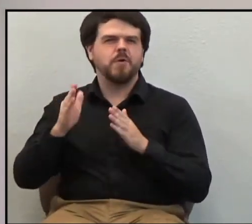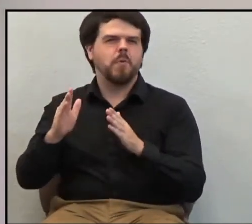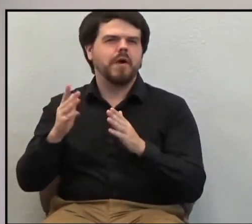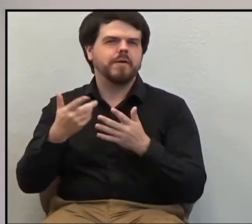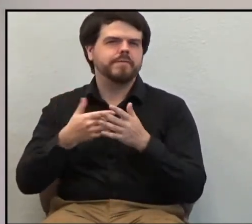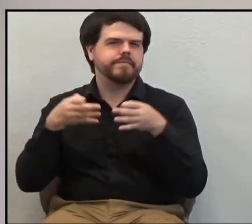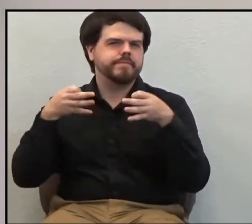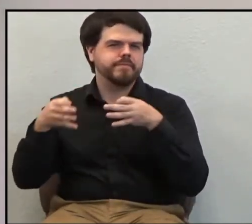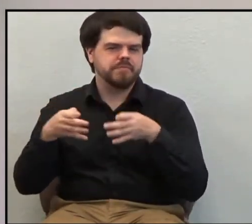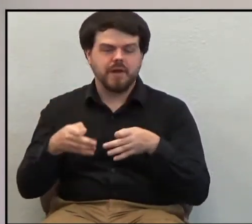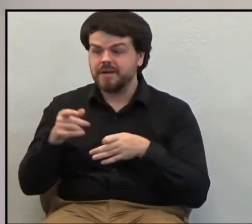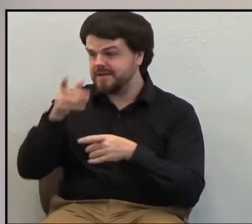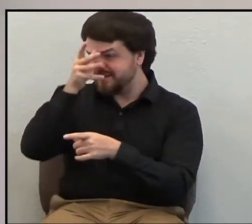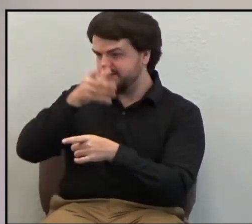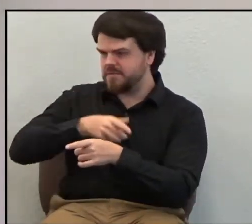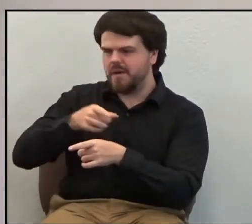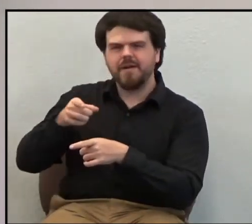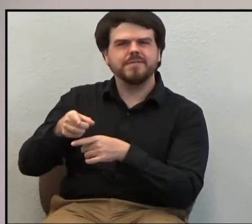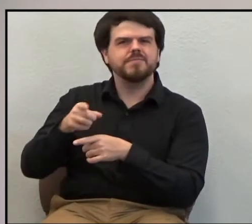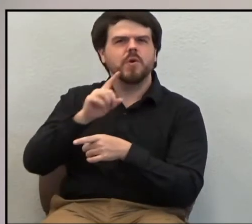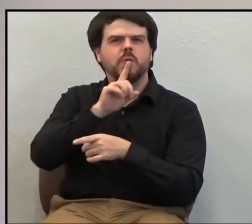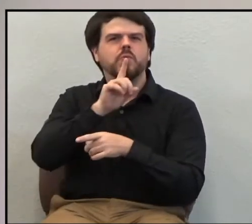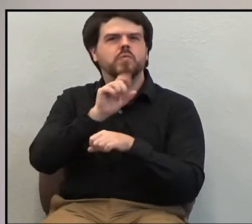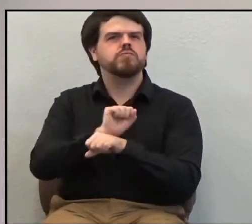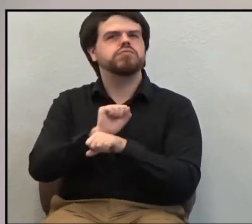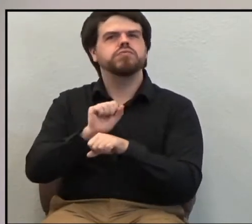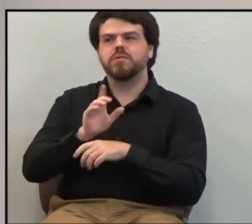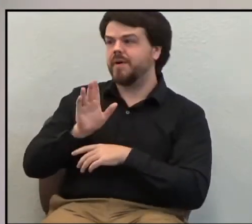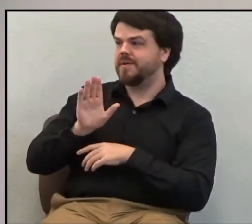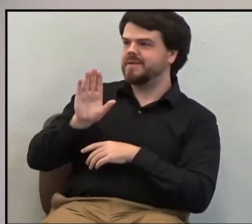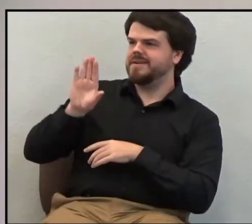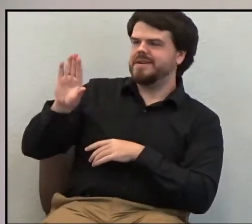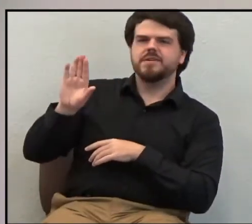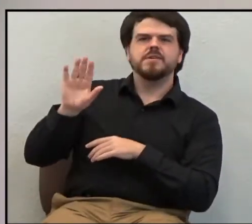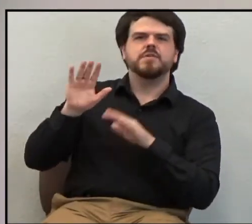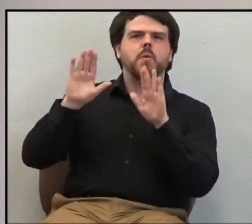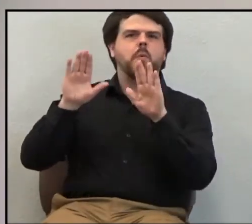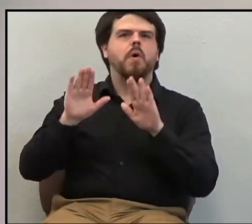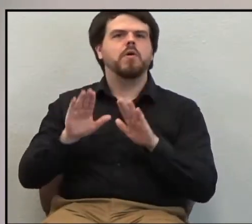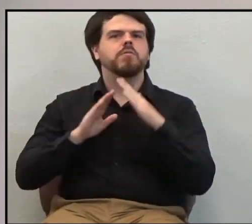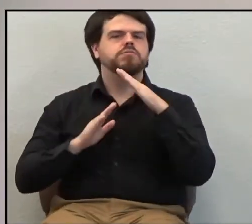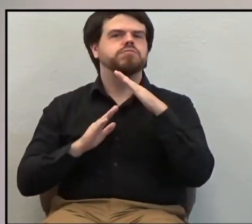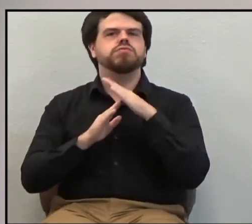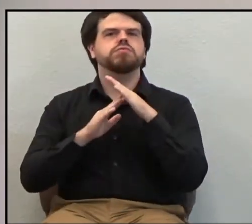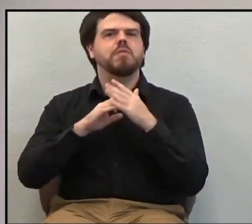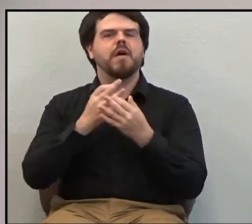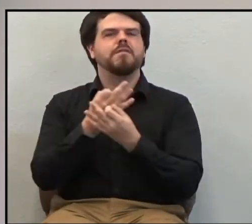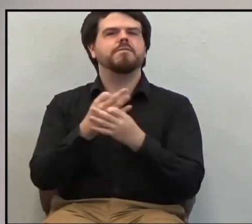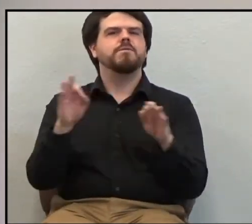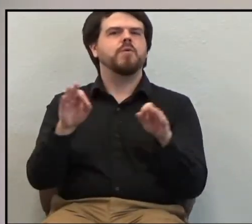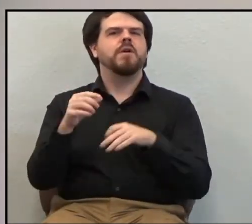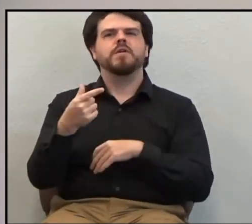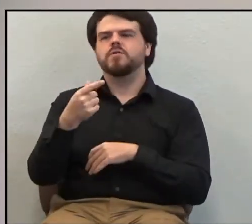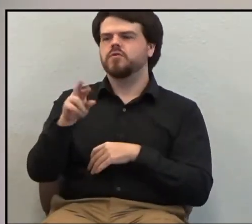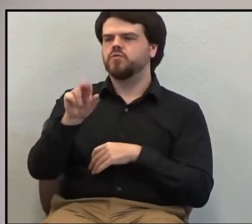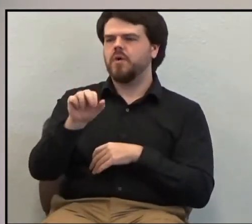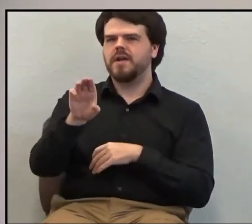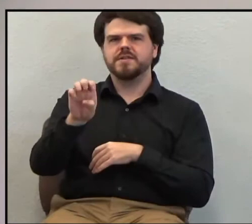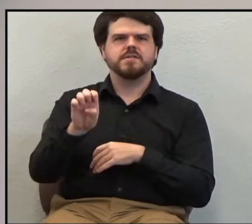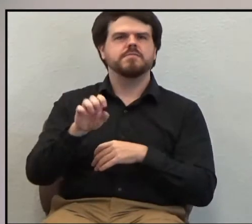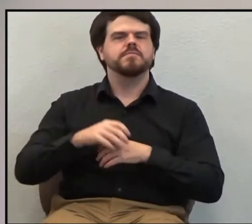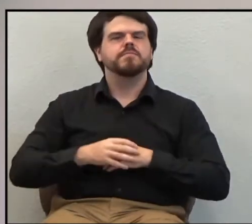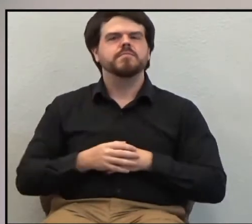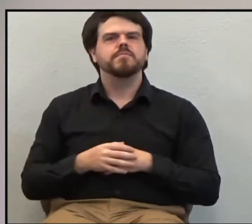Such men are the results of his glorious, magnanimous, wonderful, free grace, life-changing grace.